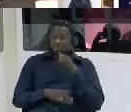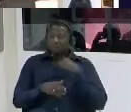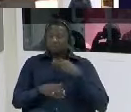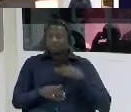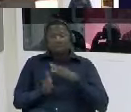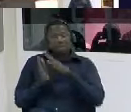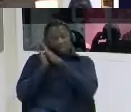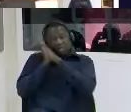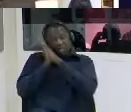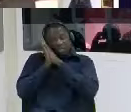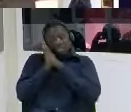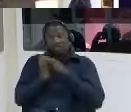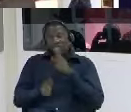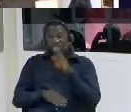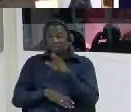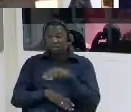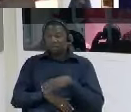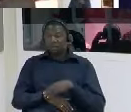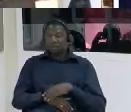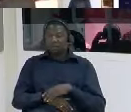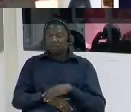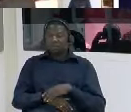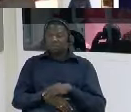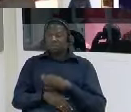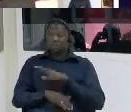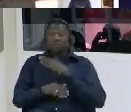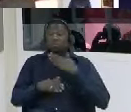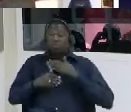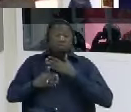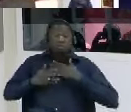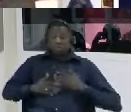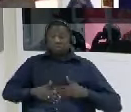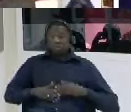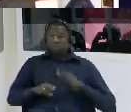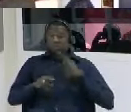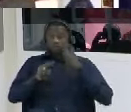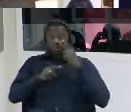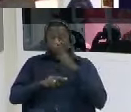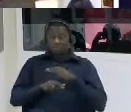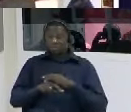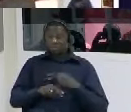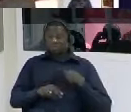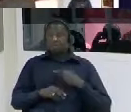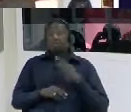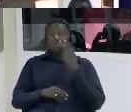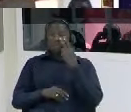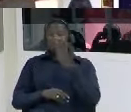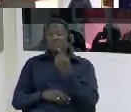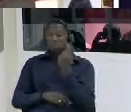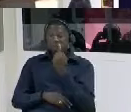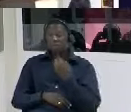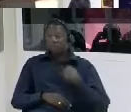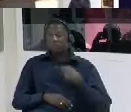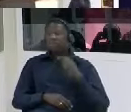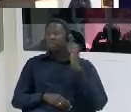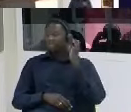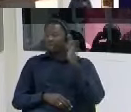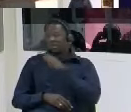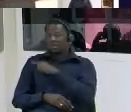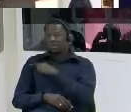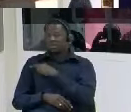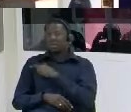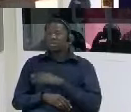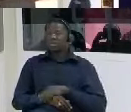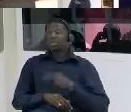the taxi not allowing nobody to see me then my sister in front then everybody see her will assume that she